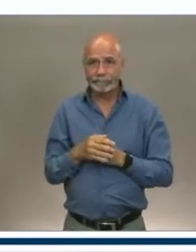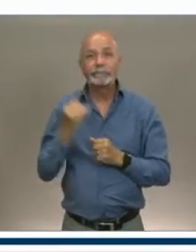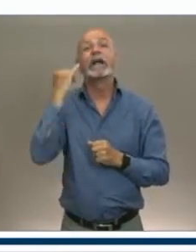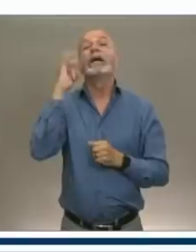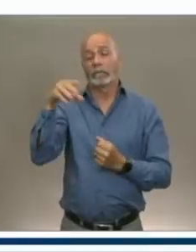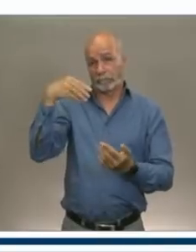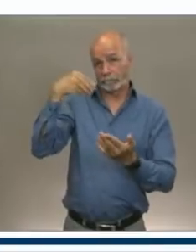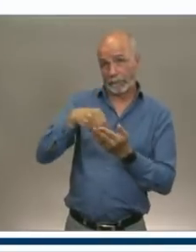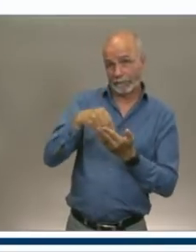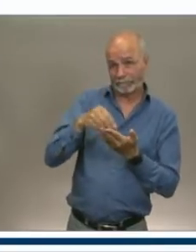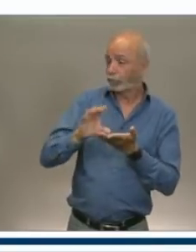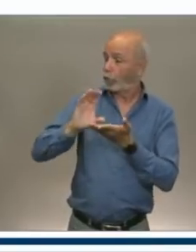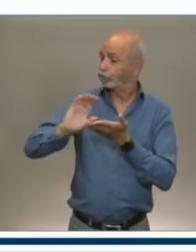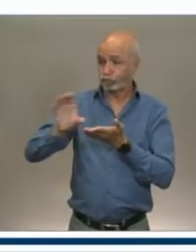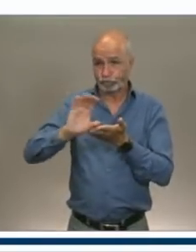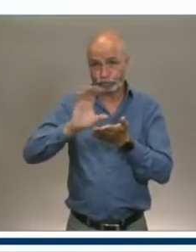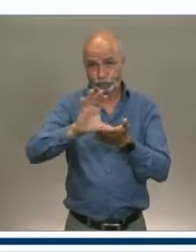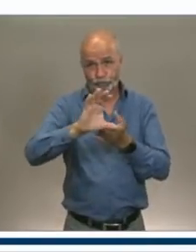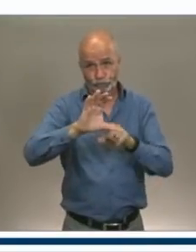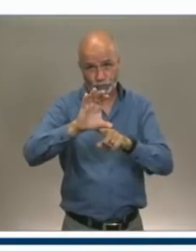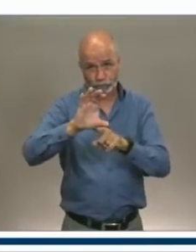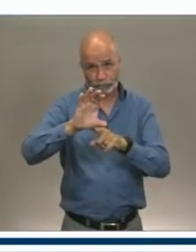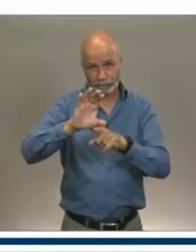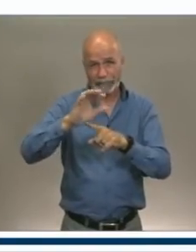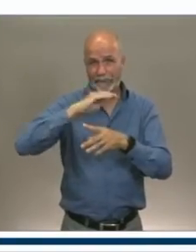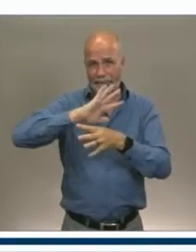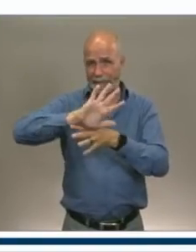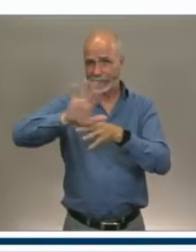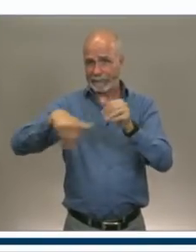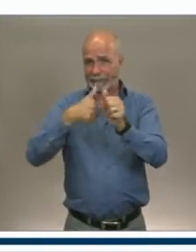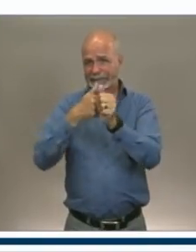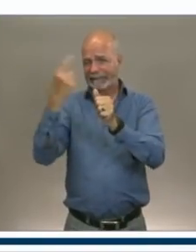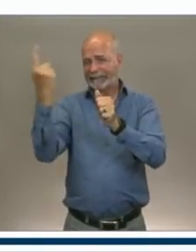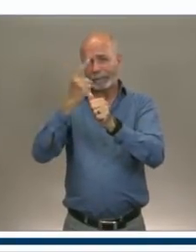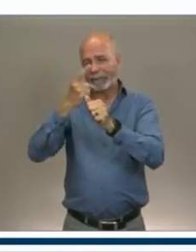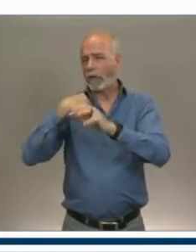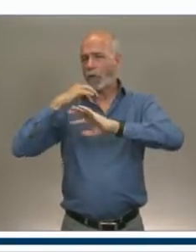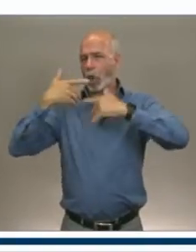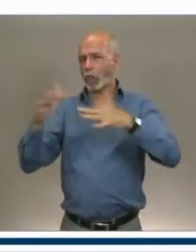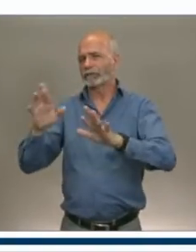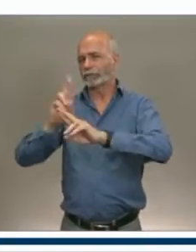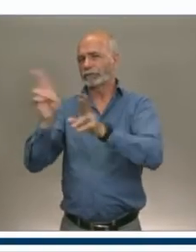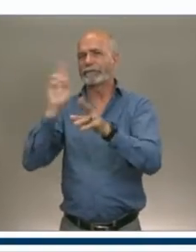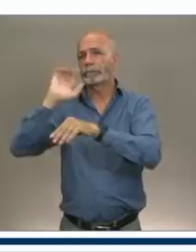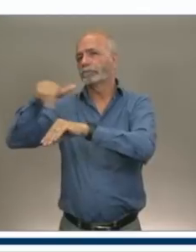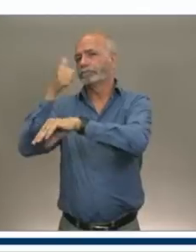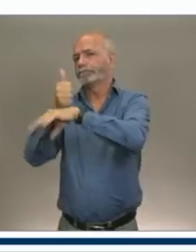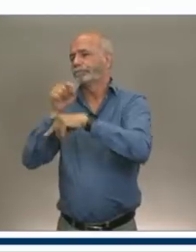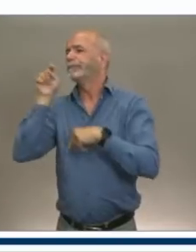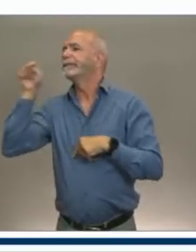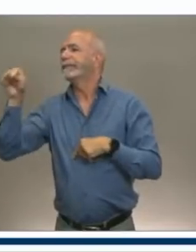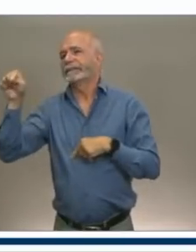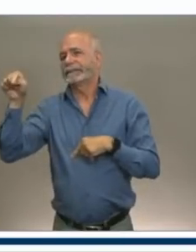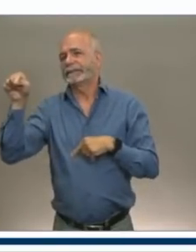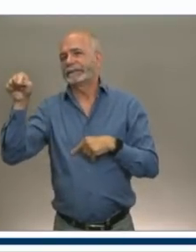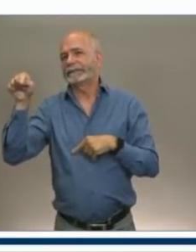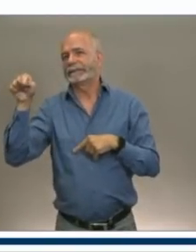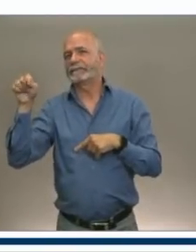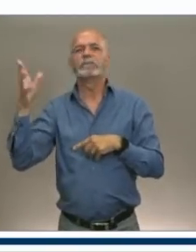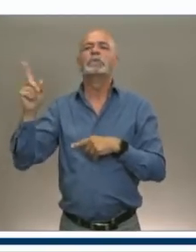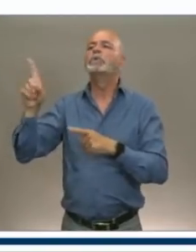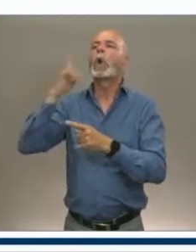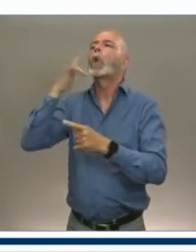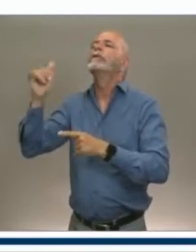We do have a mechanism in place that we can ask for verification and we can do it on, you know,